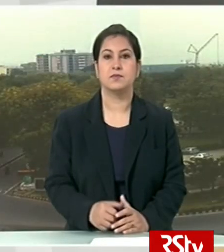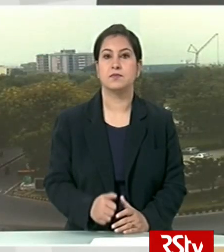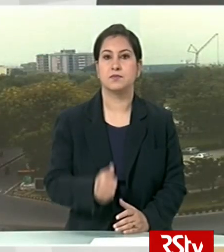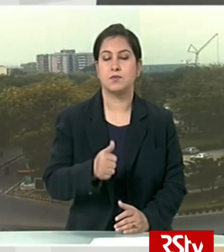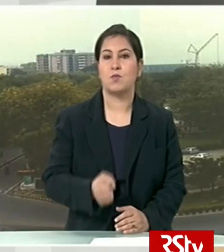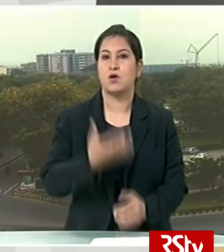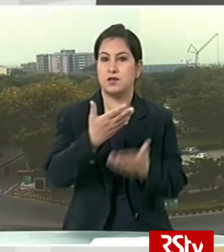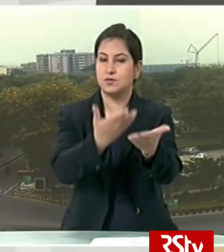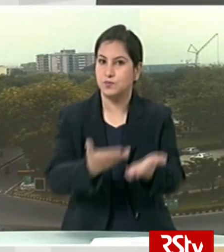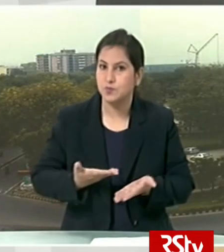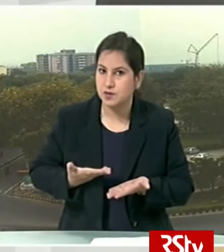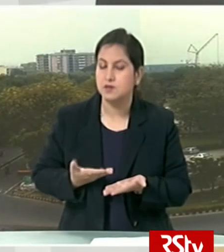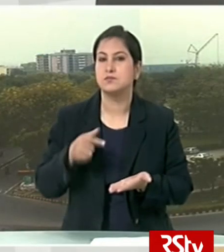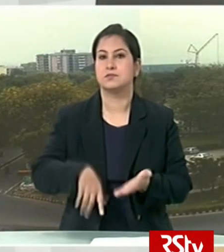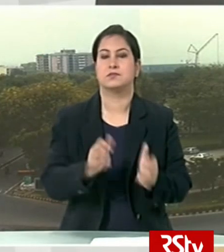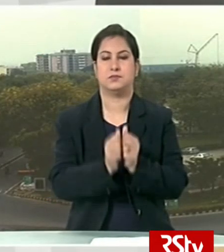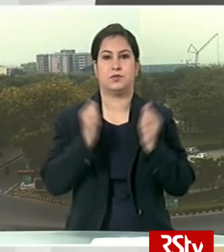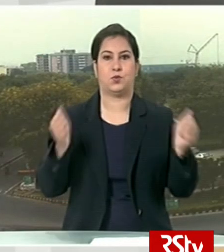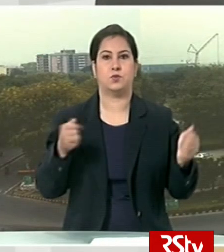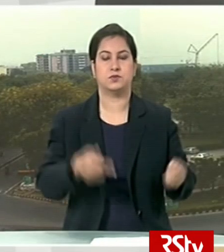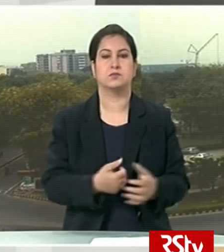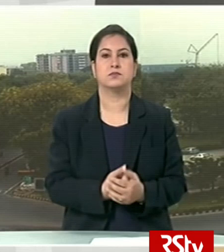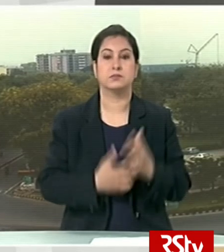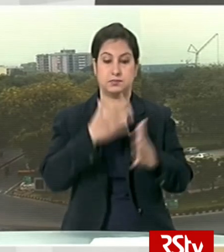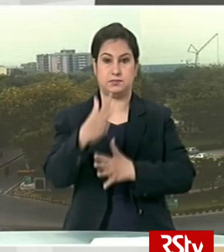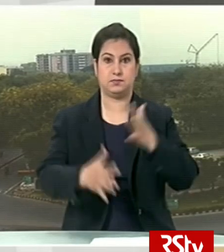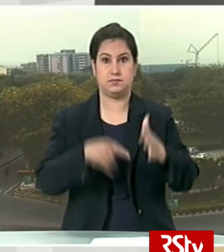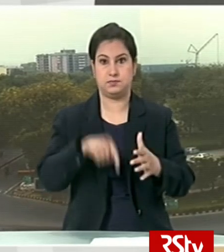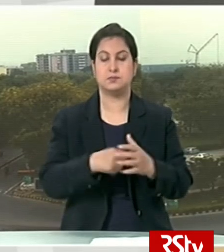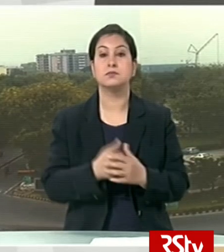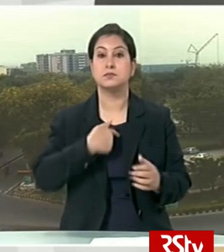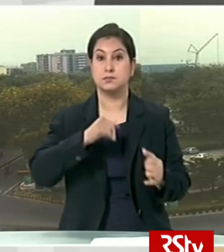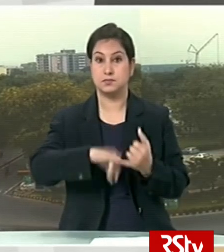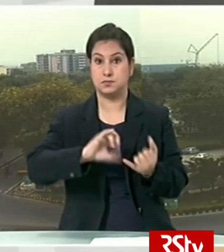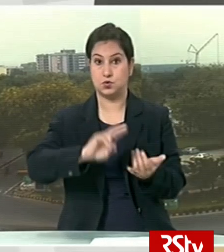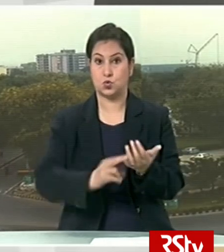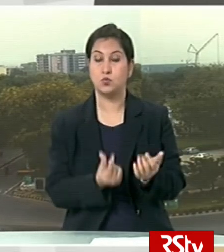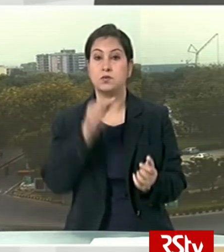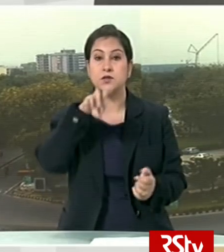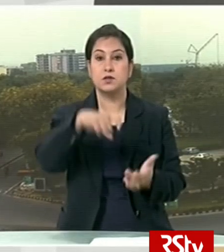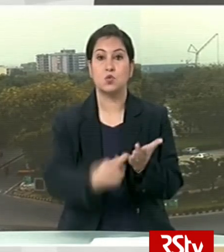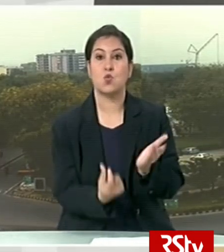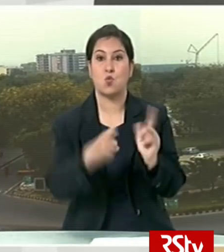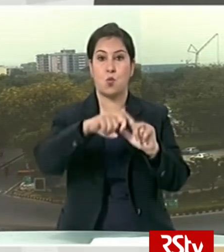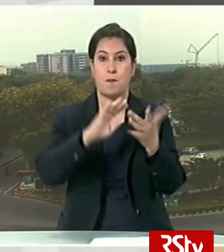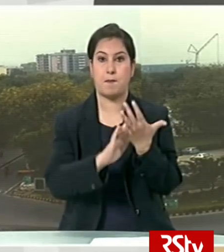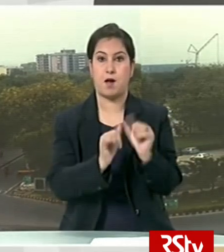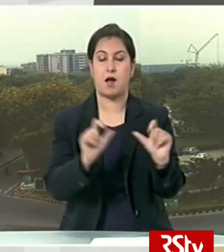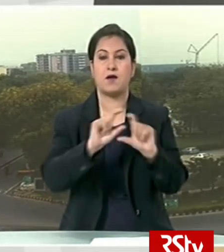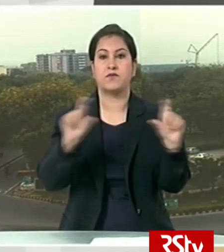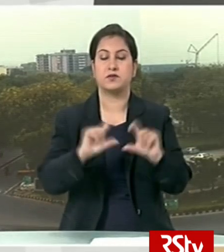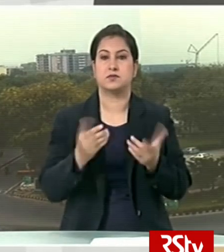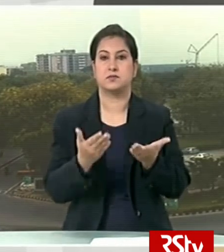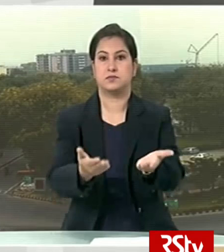a very good morning welcome to this edition of news for the hearing impaired i'm rukma and with me is sonu let's begin